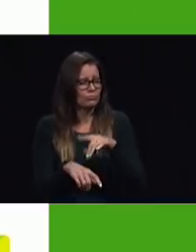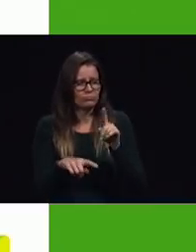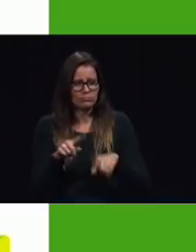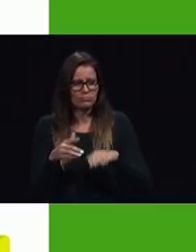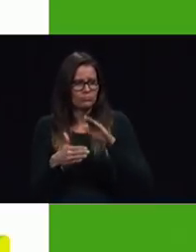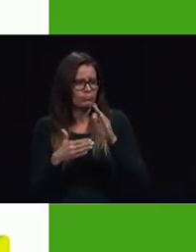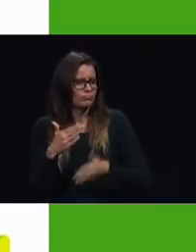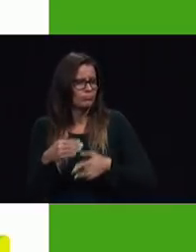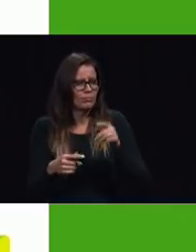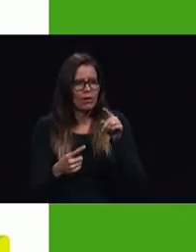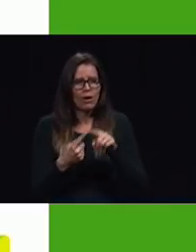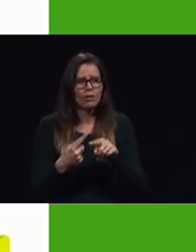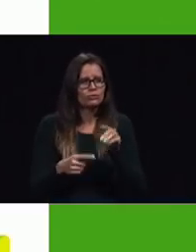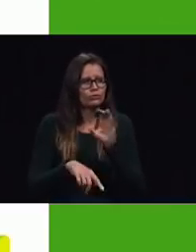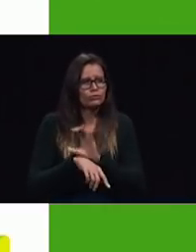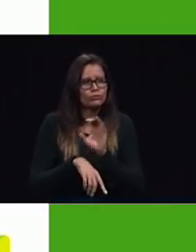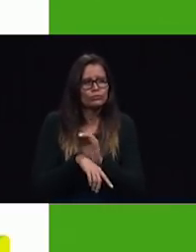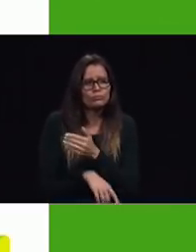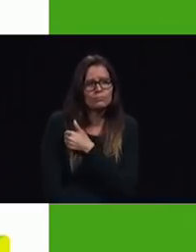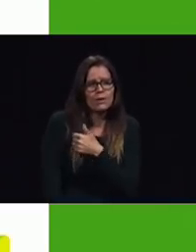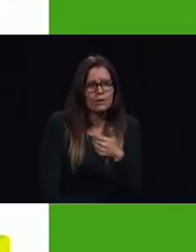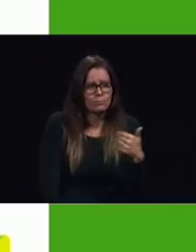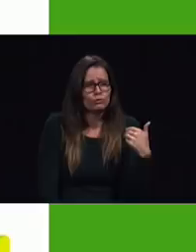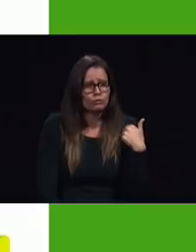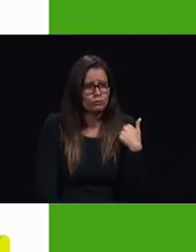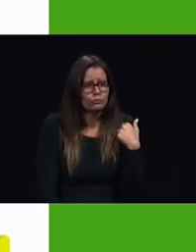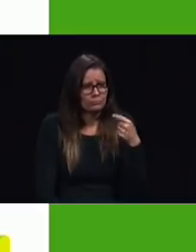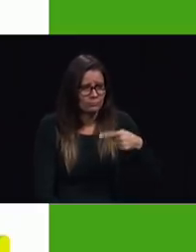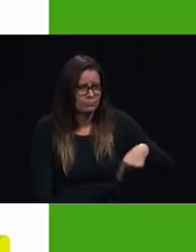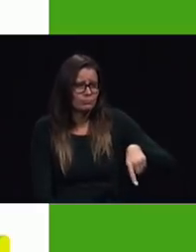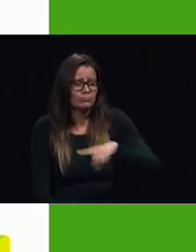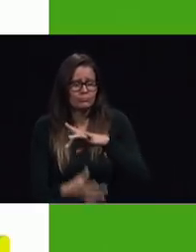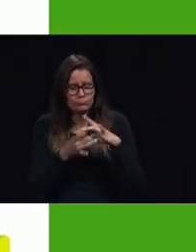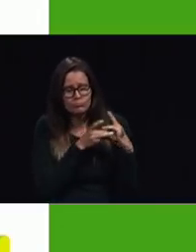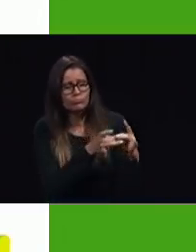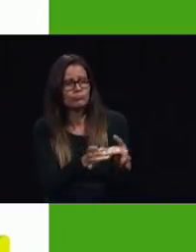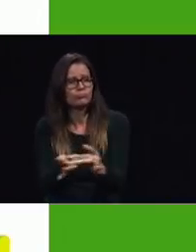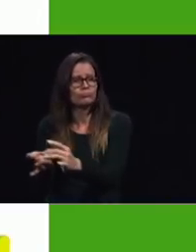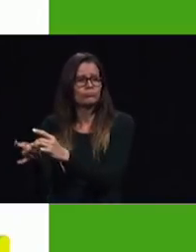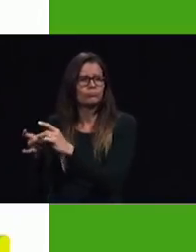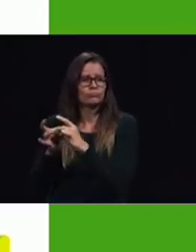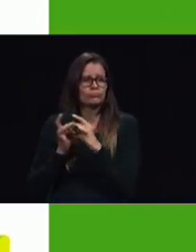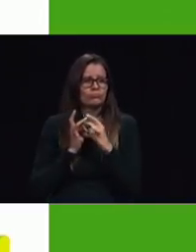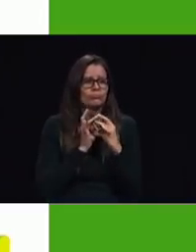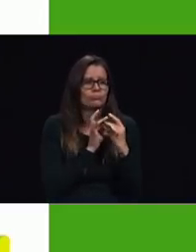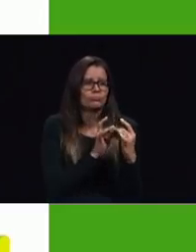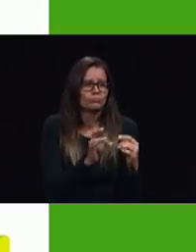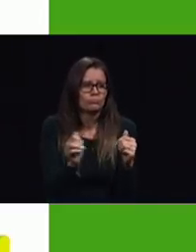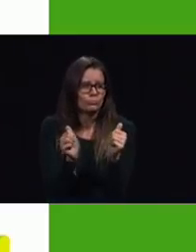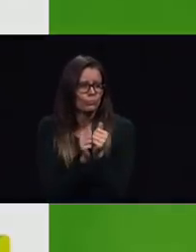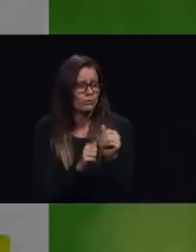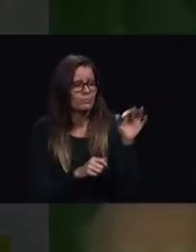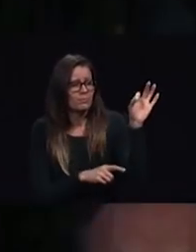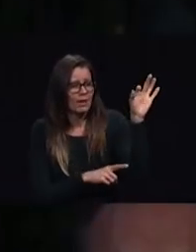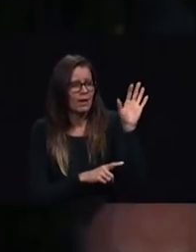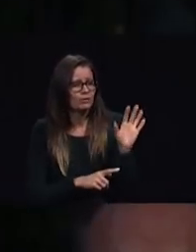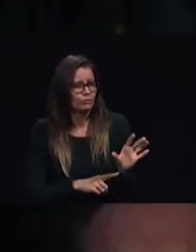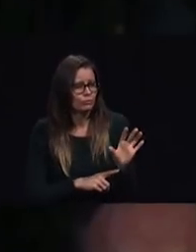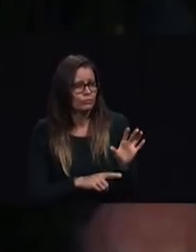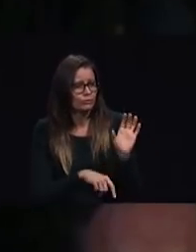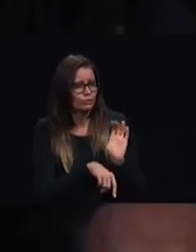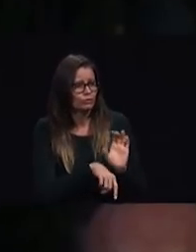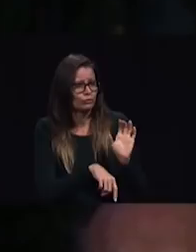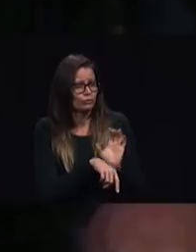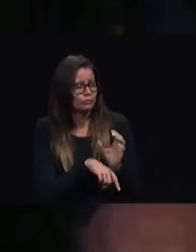membership rally to the work and unite their efforts with those of ministers and church officers it is